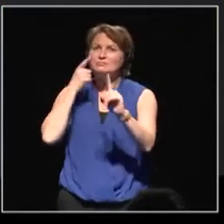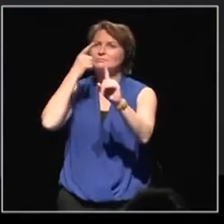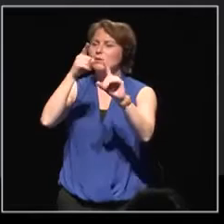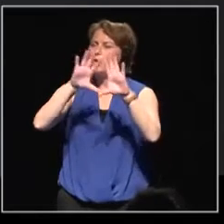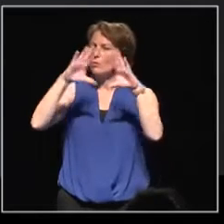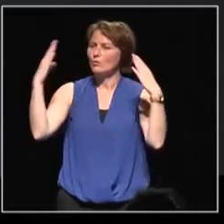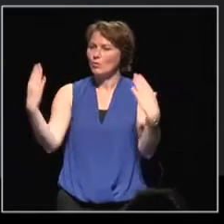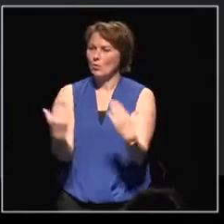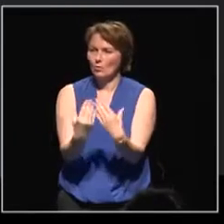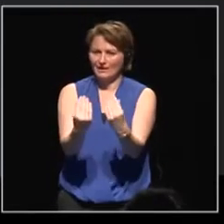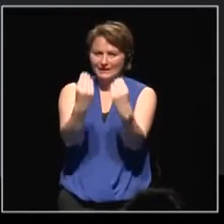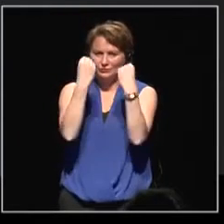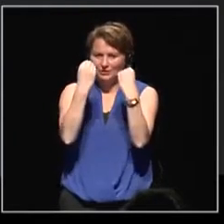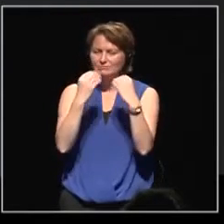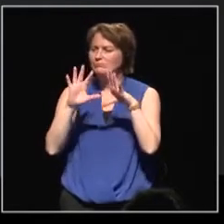global citizenship.